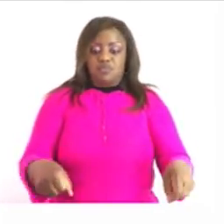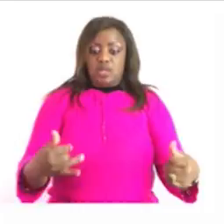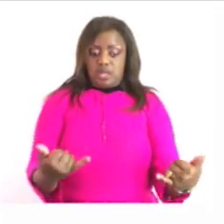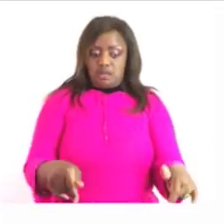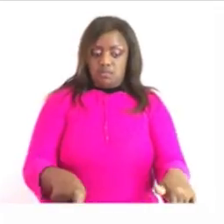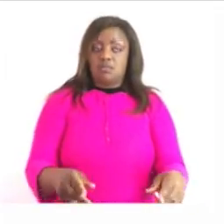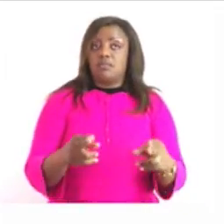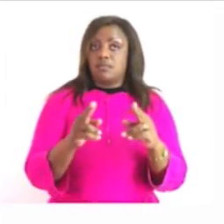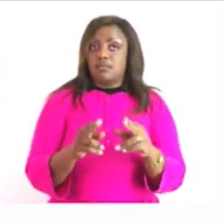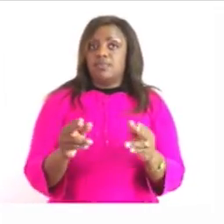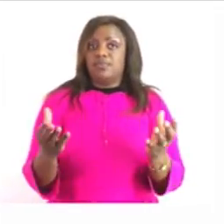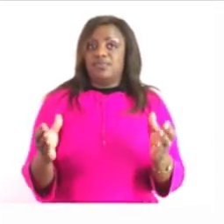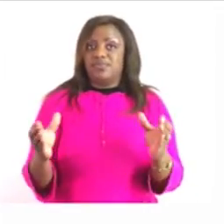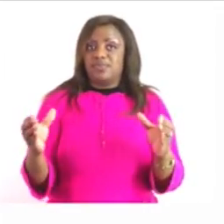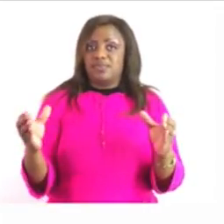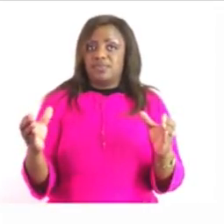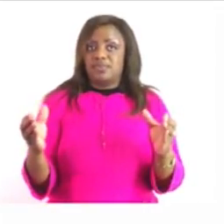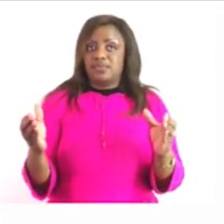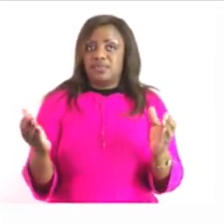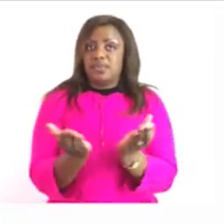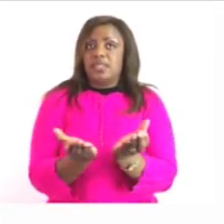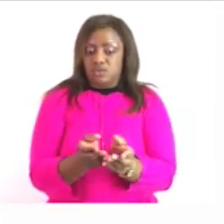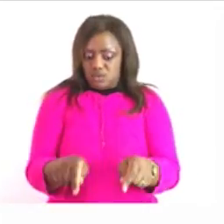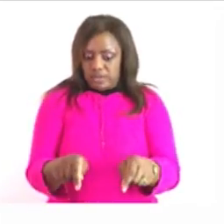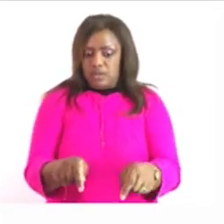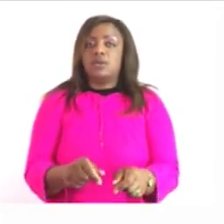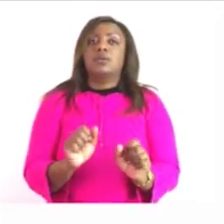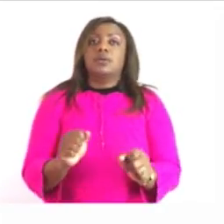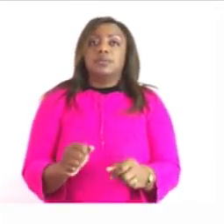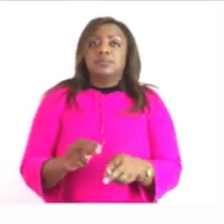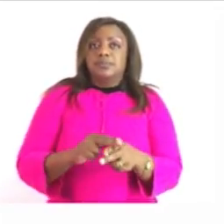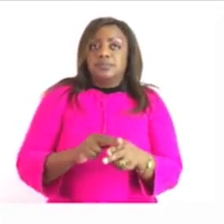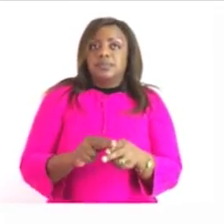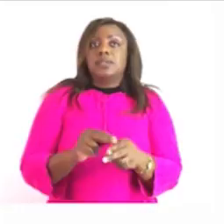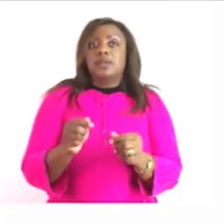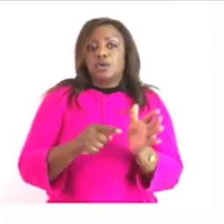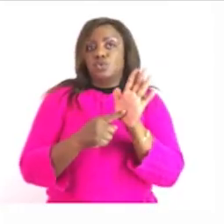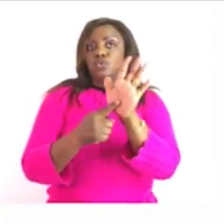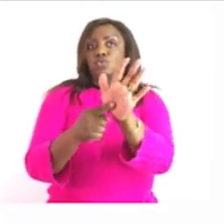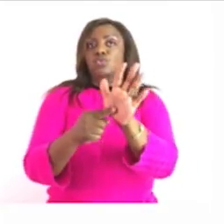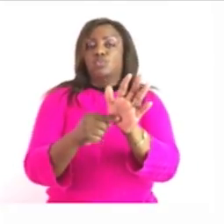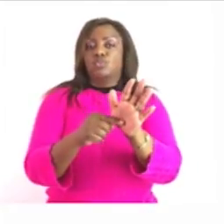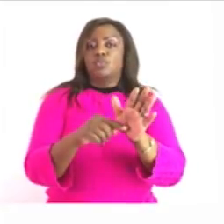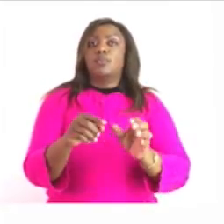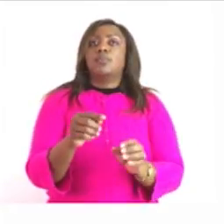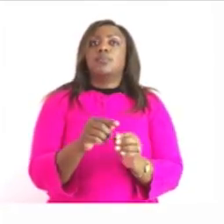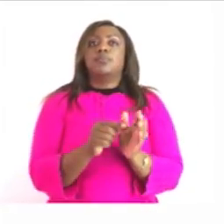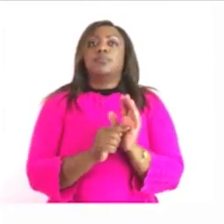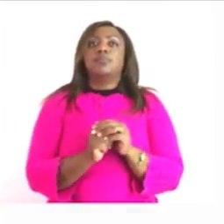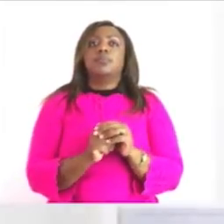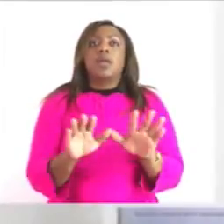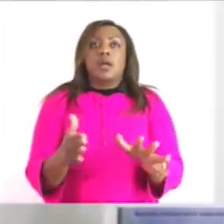here so allow me to move to the chalkboard so that i can explain length